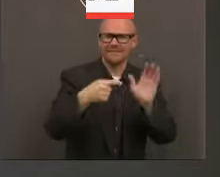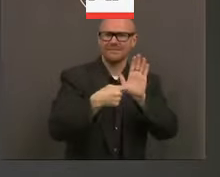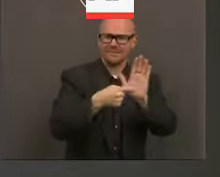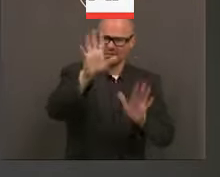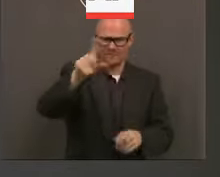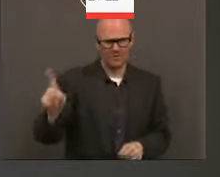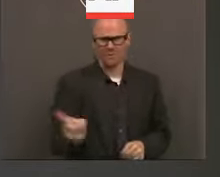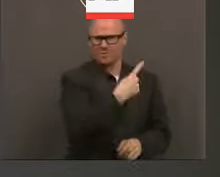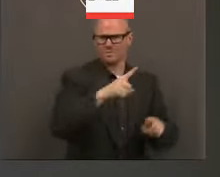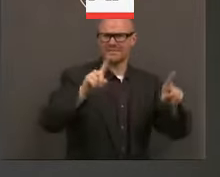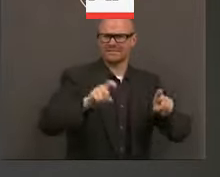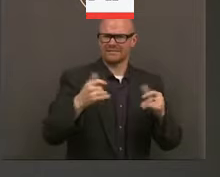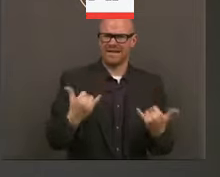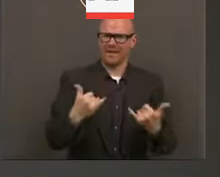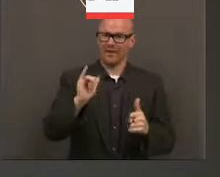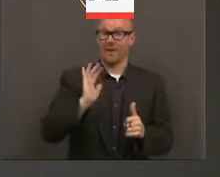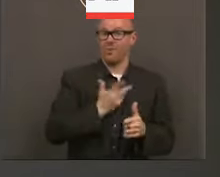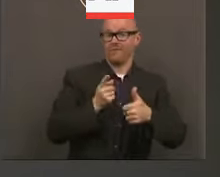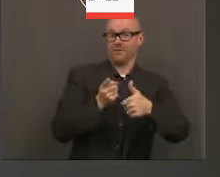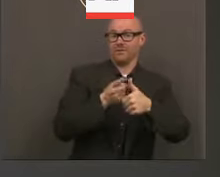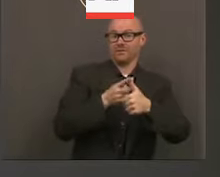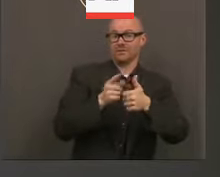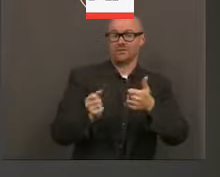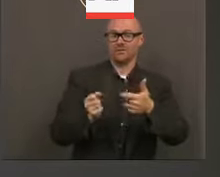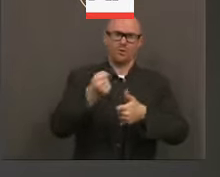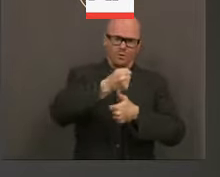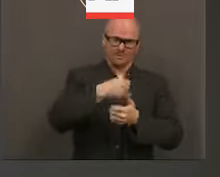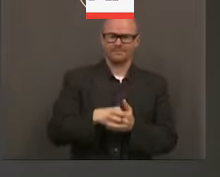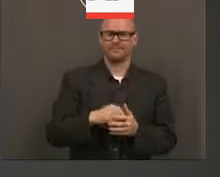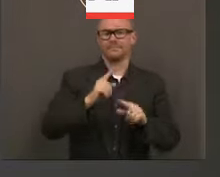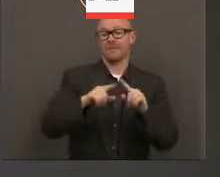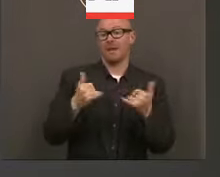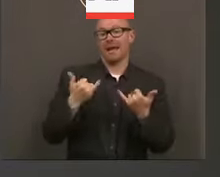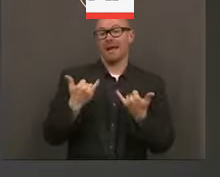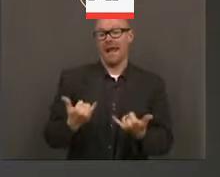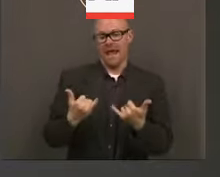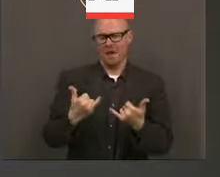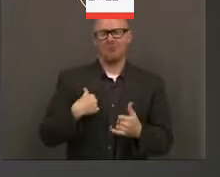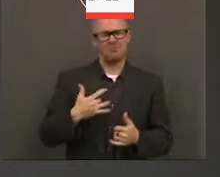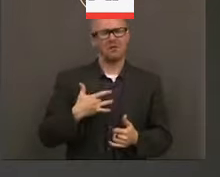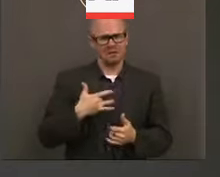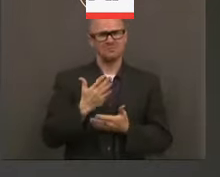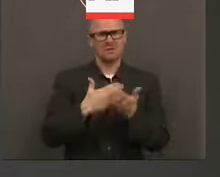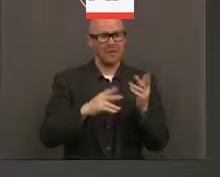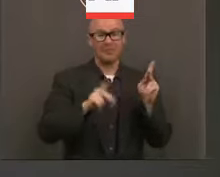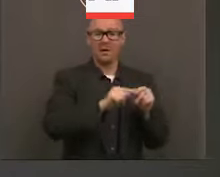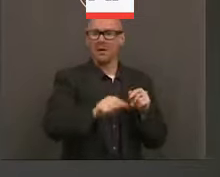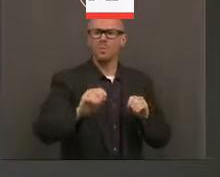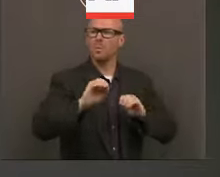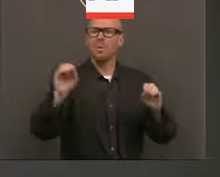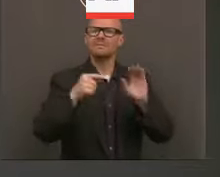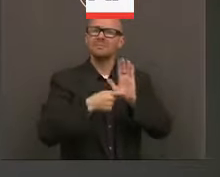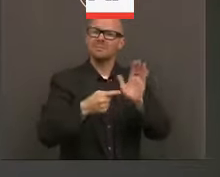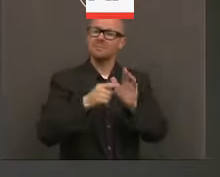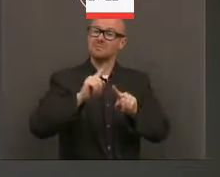tested. That's the first priority. But we're getting to the point where we have the ability to take others into the system too. We have the